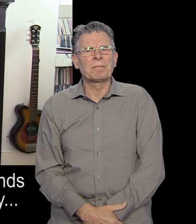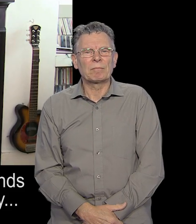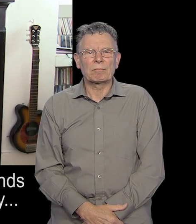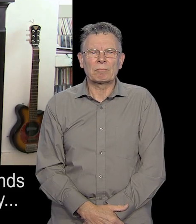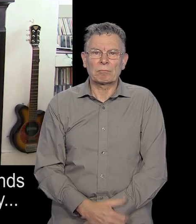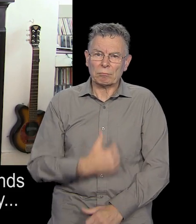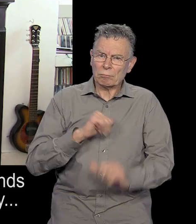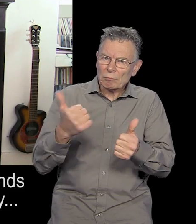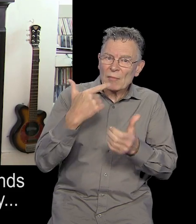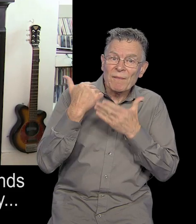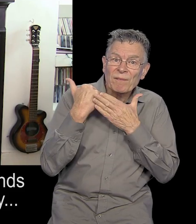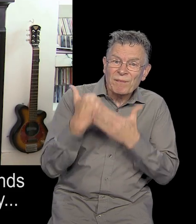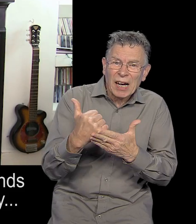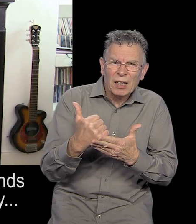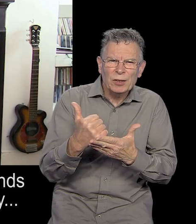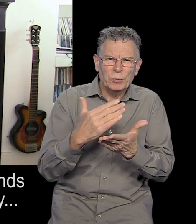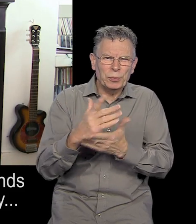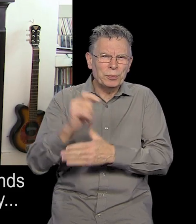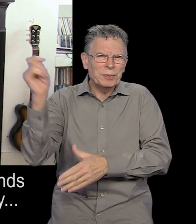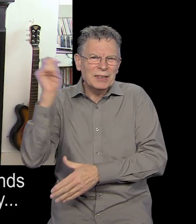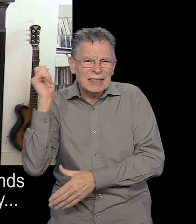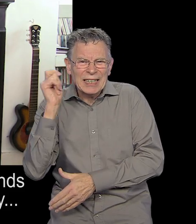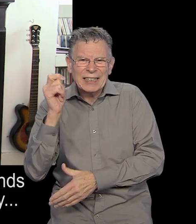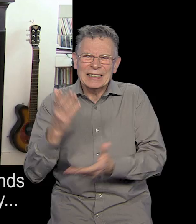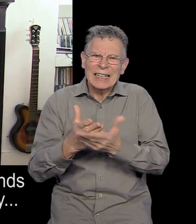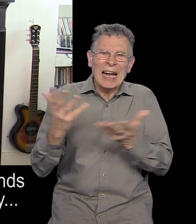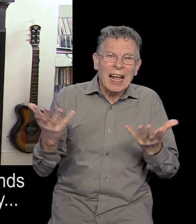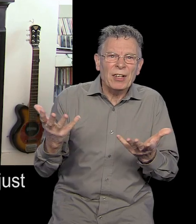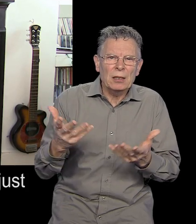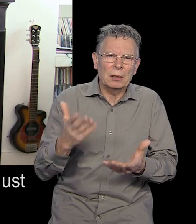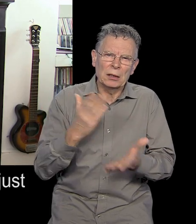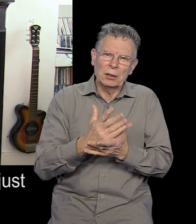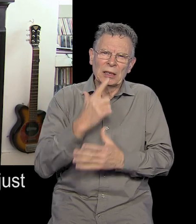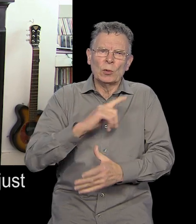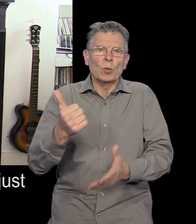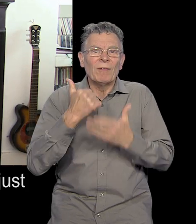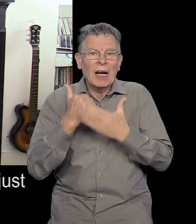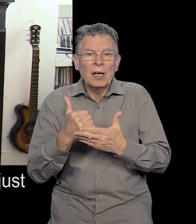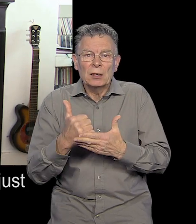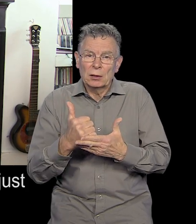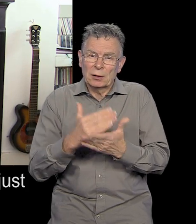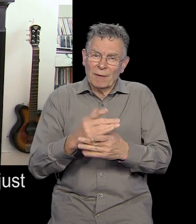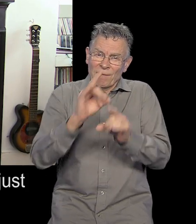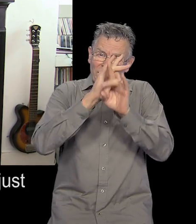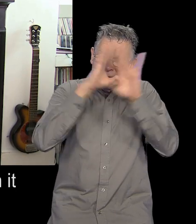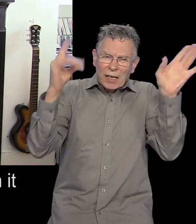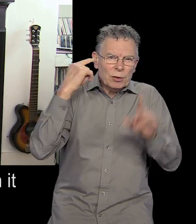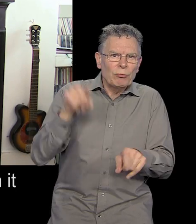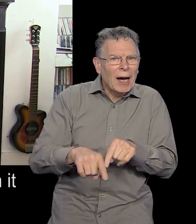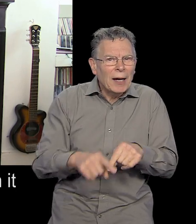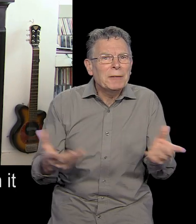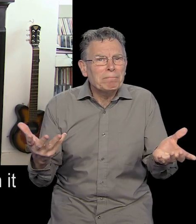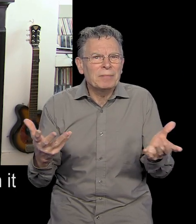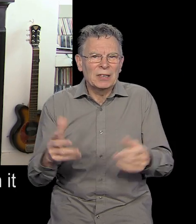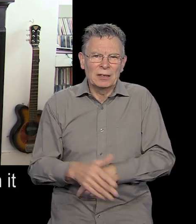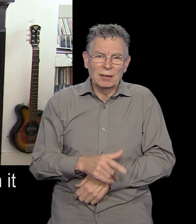The best advice I ever got sounds kind of flippant, but it's actually really good advice, and that's just forget about it. If you can